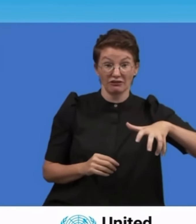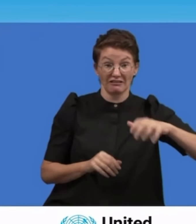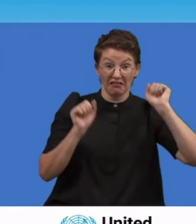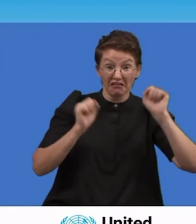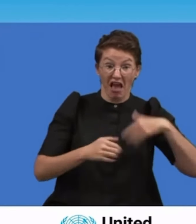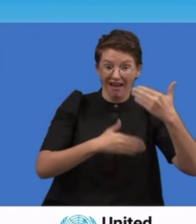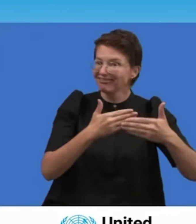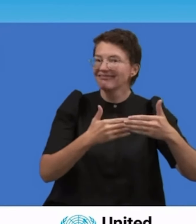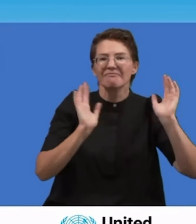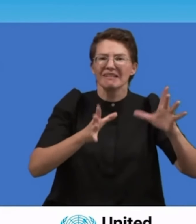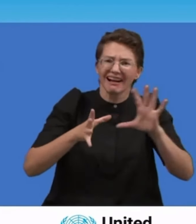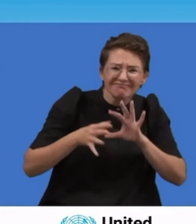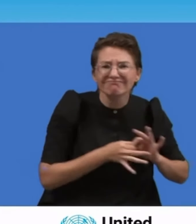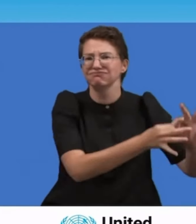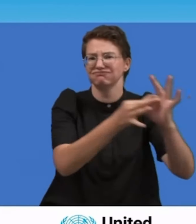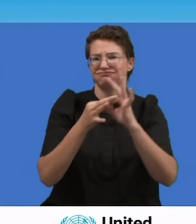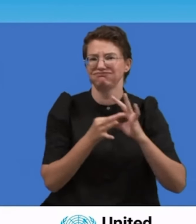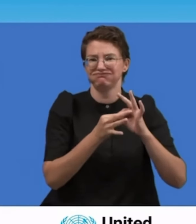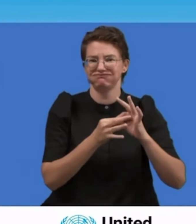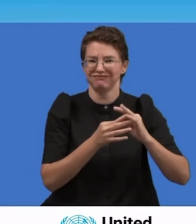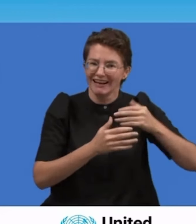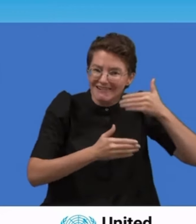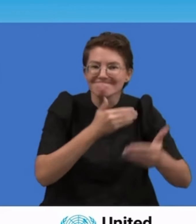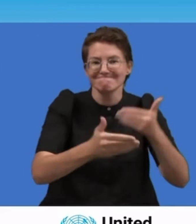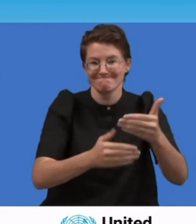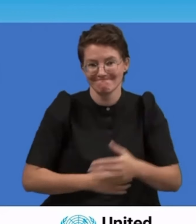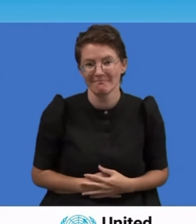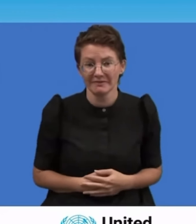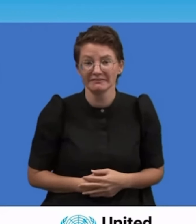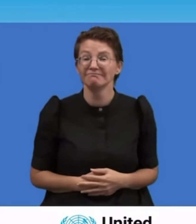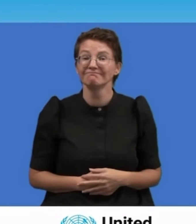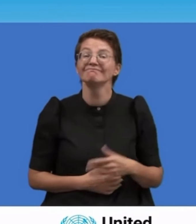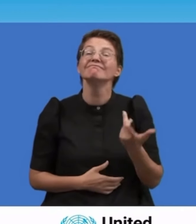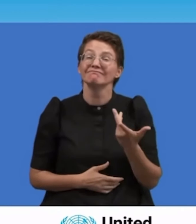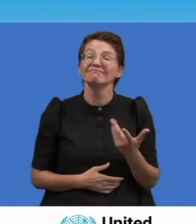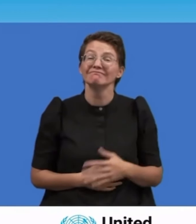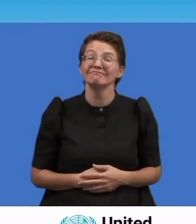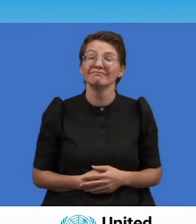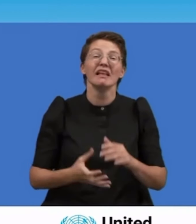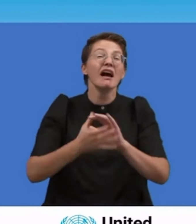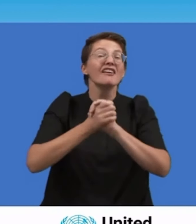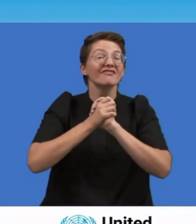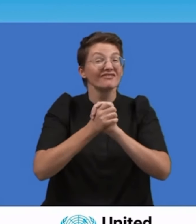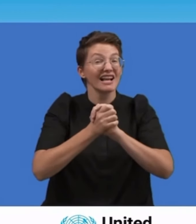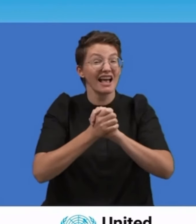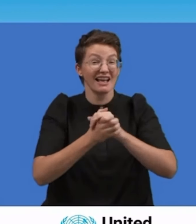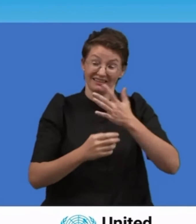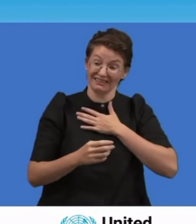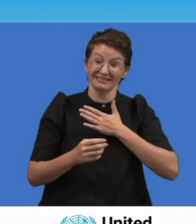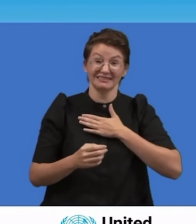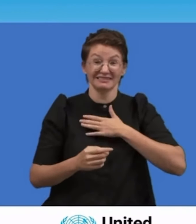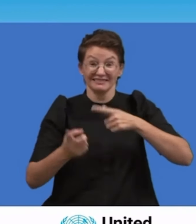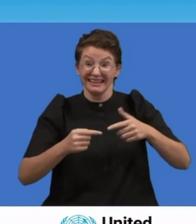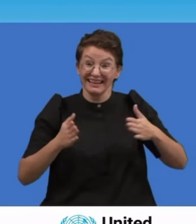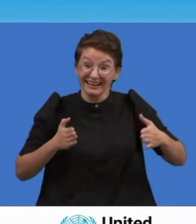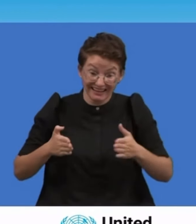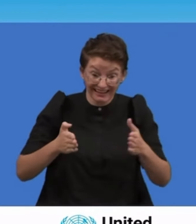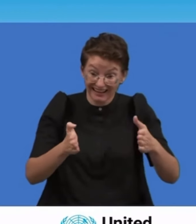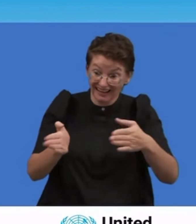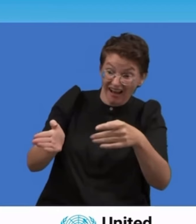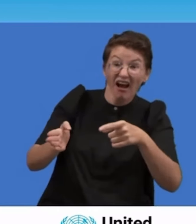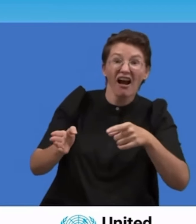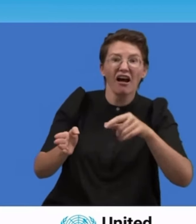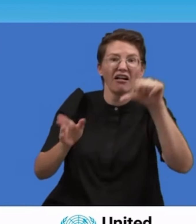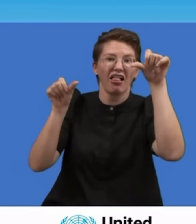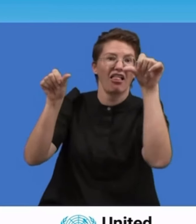charter. At the heart of today's crisis is the climate emergency, which threatens humanity's very